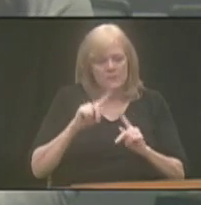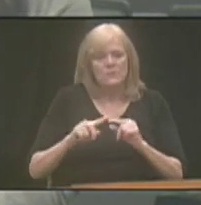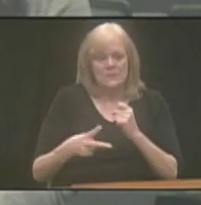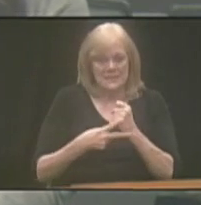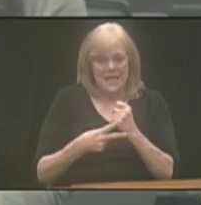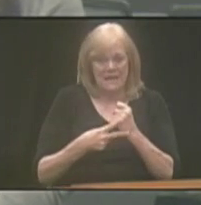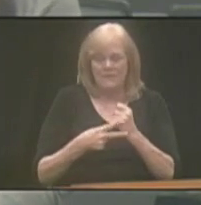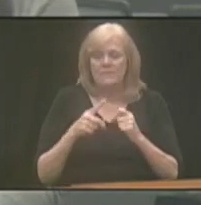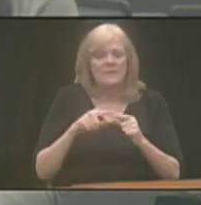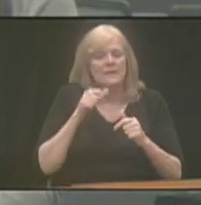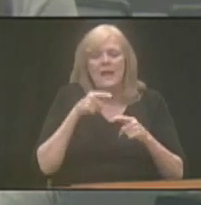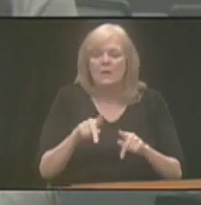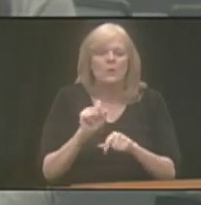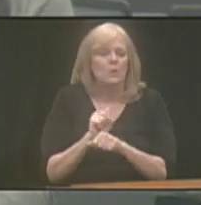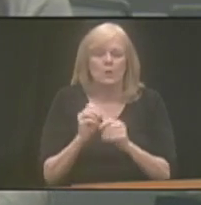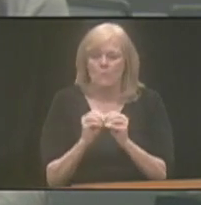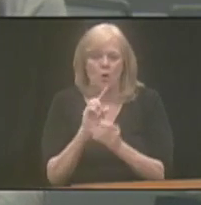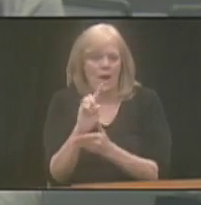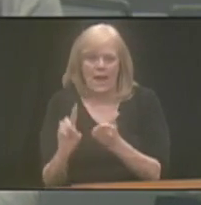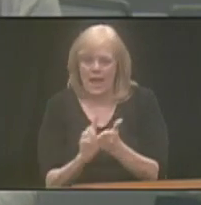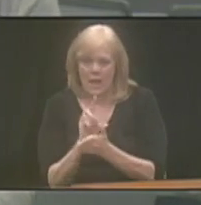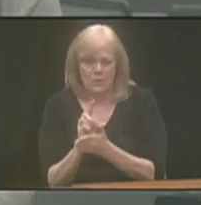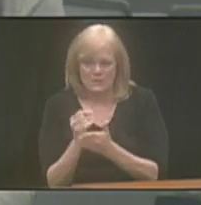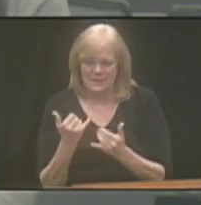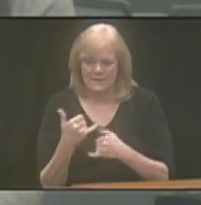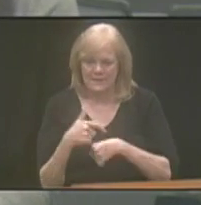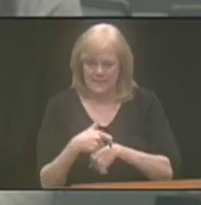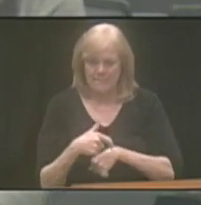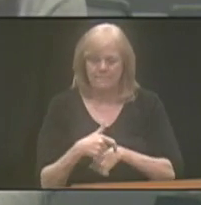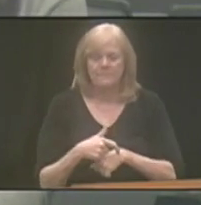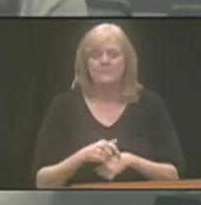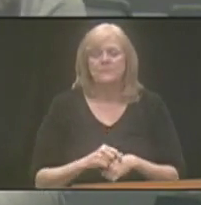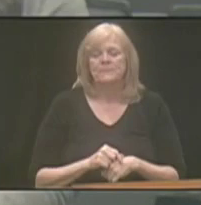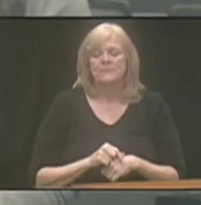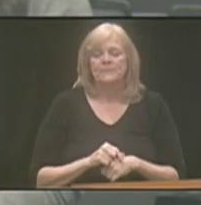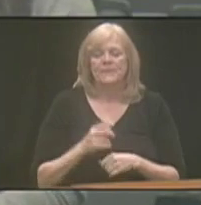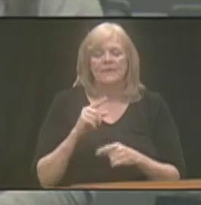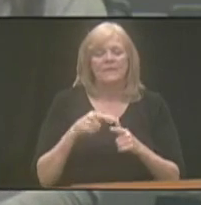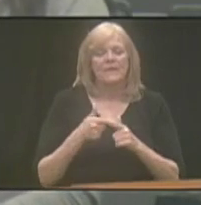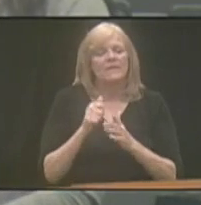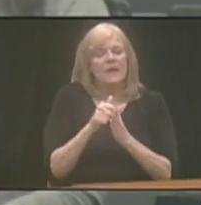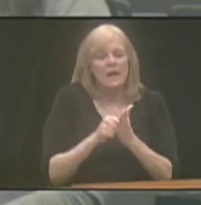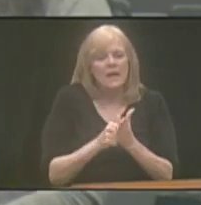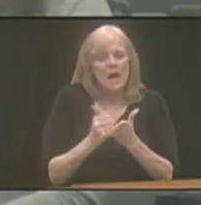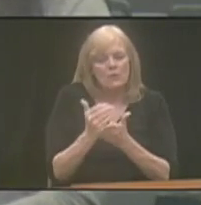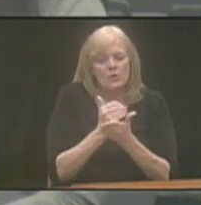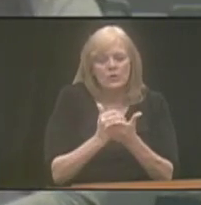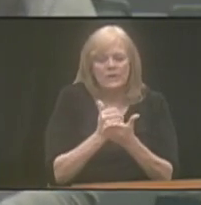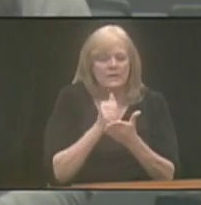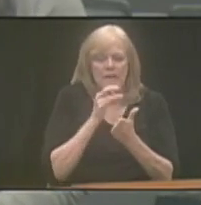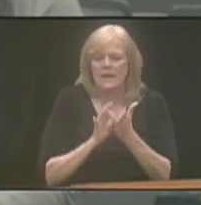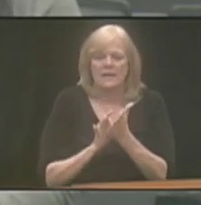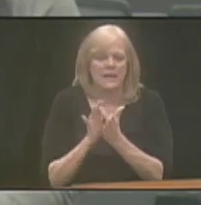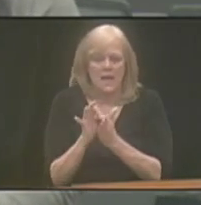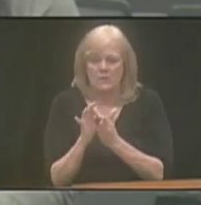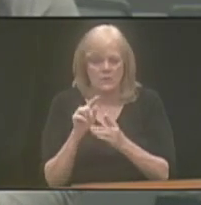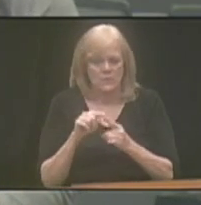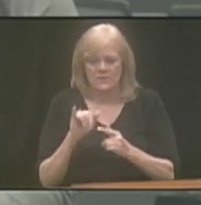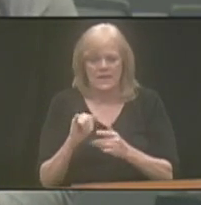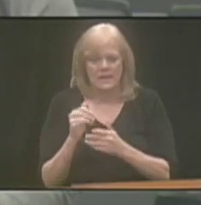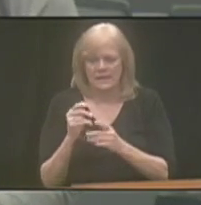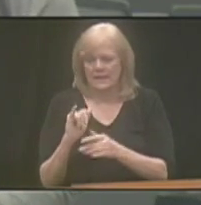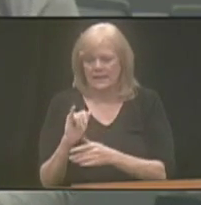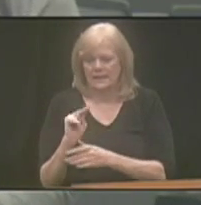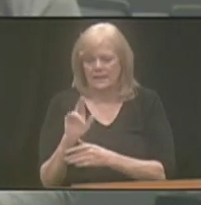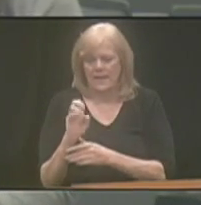save. It doesn't necessarily allow you to work more hours at this time. So, and then the account earnings and withdrawals are not counted towards that income calculation either.